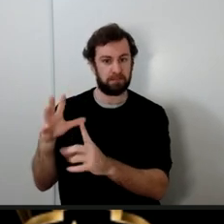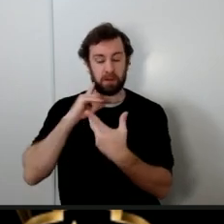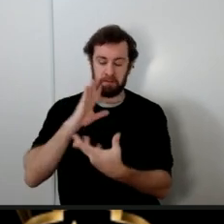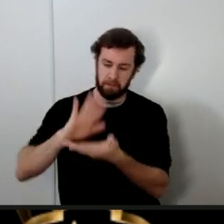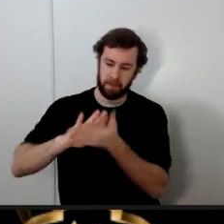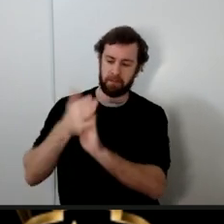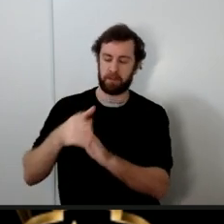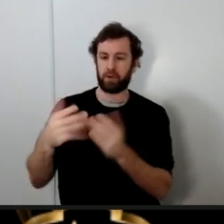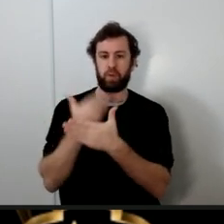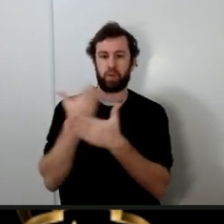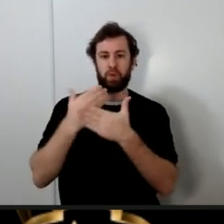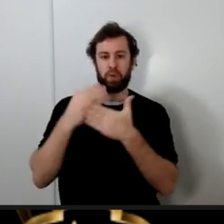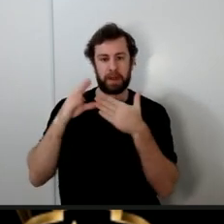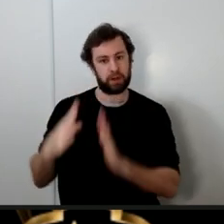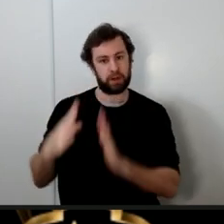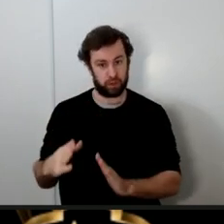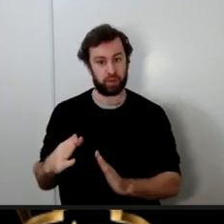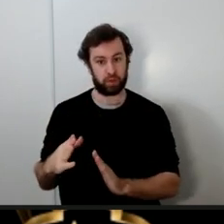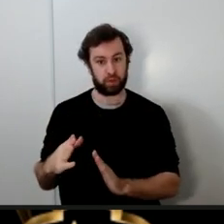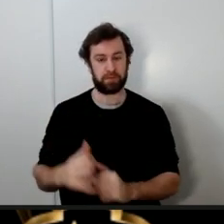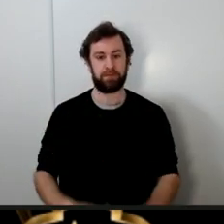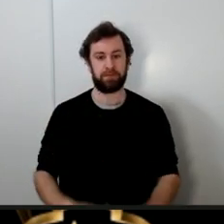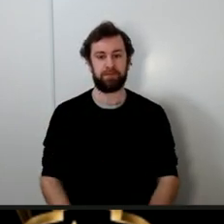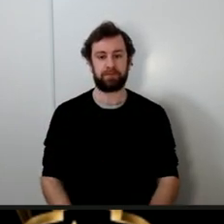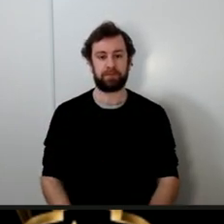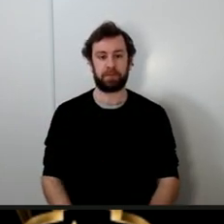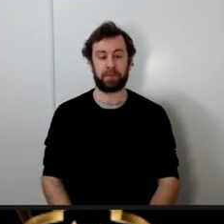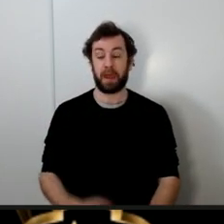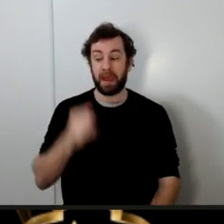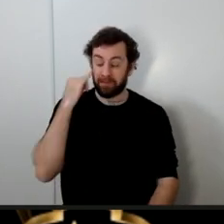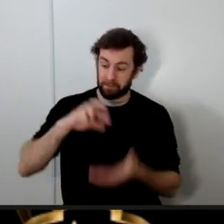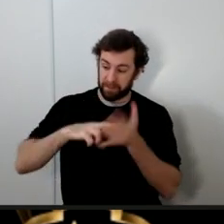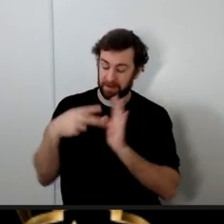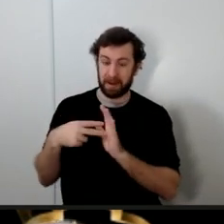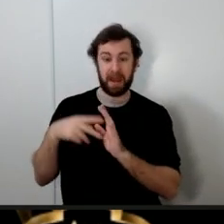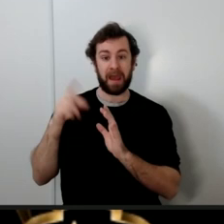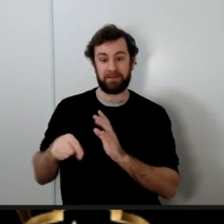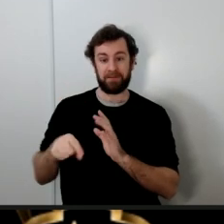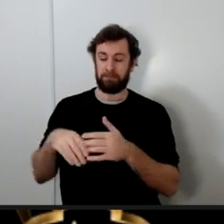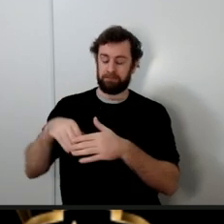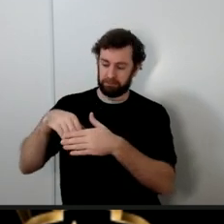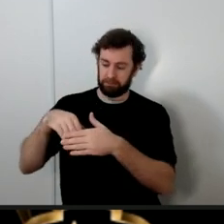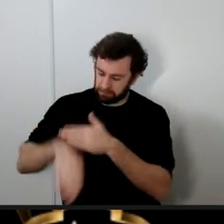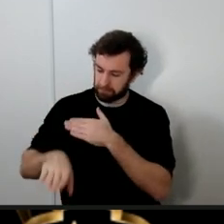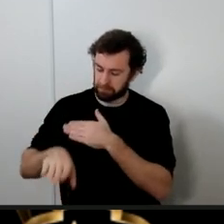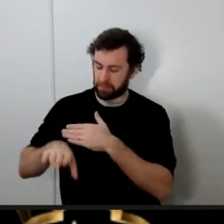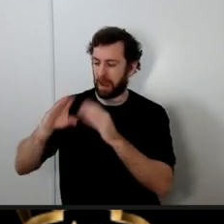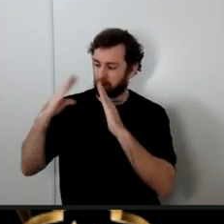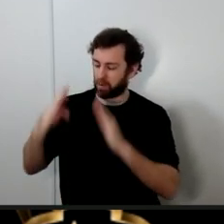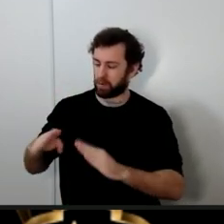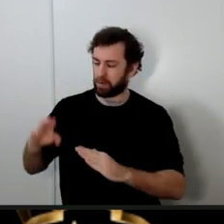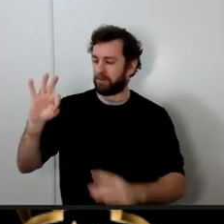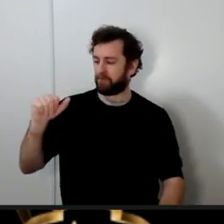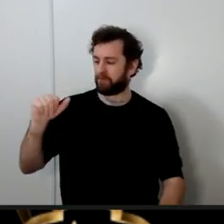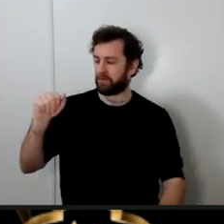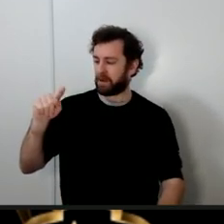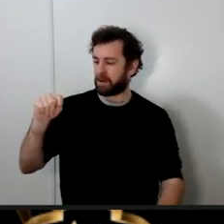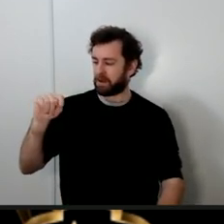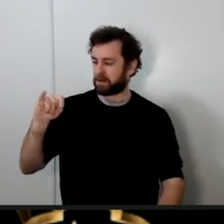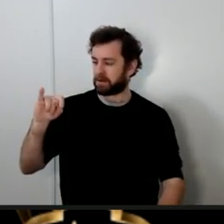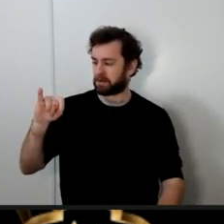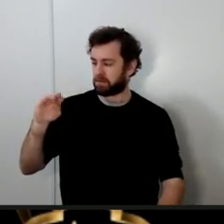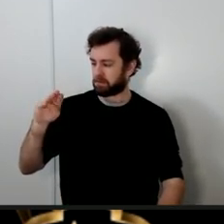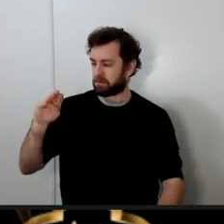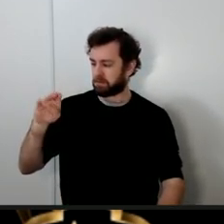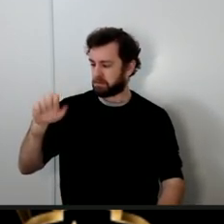so if it meant that he has to step inside the house of Fatima to bring Imam Ali to give